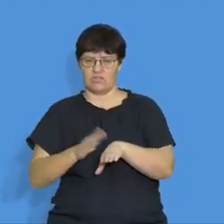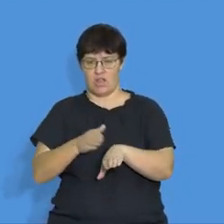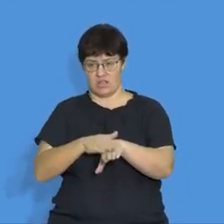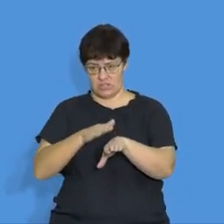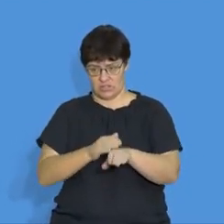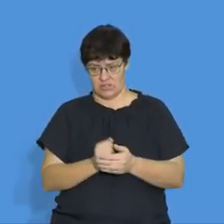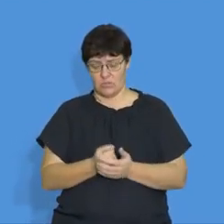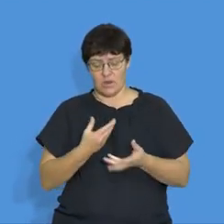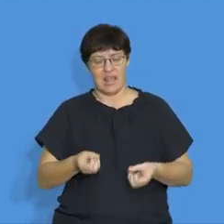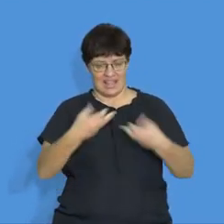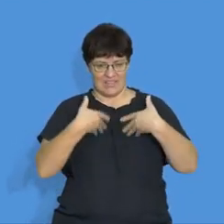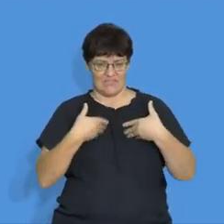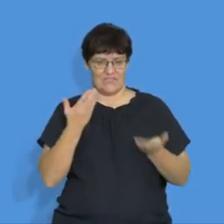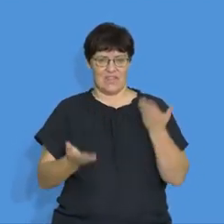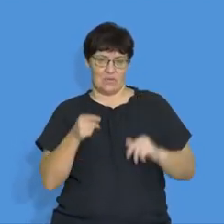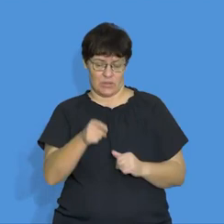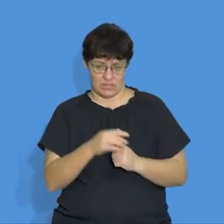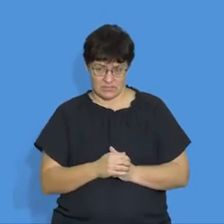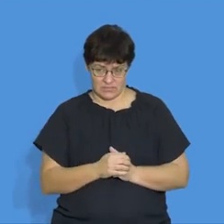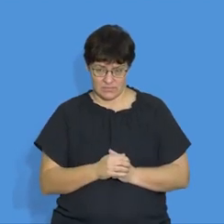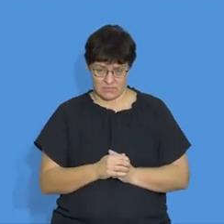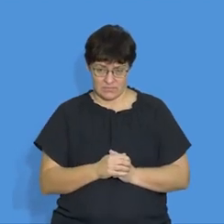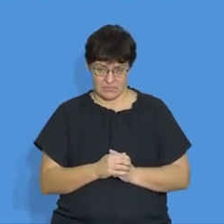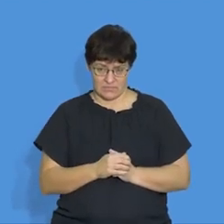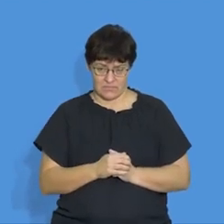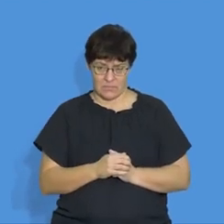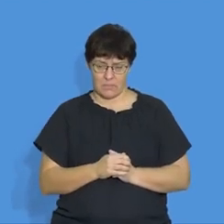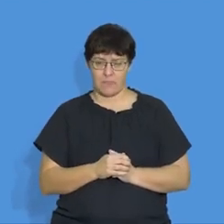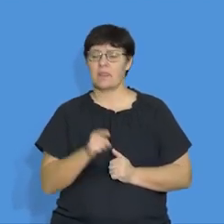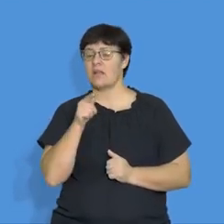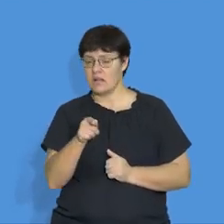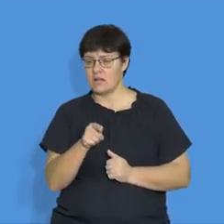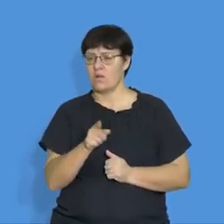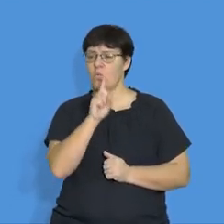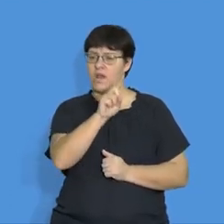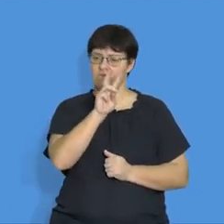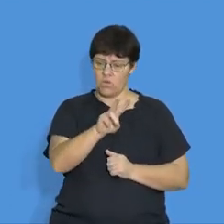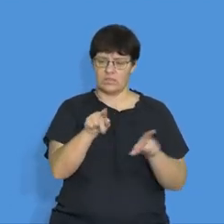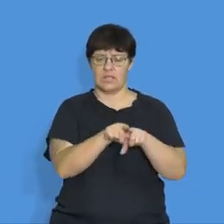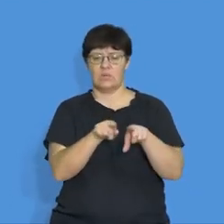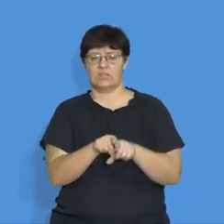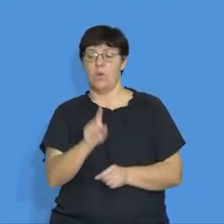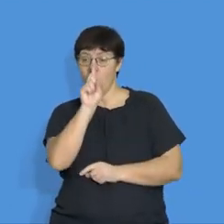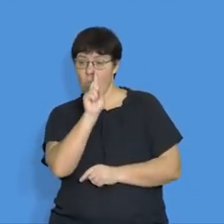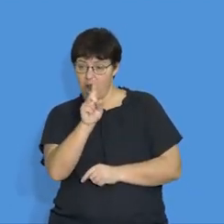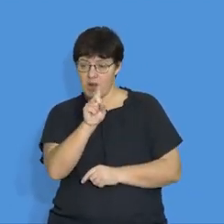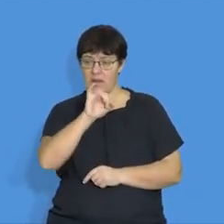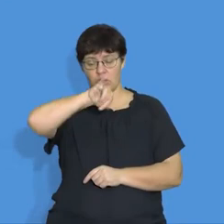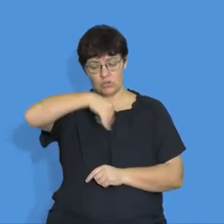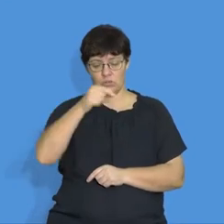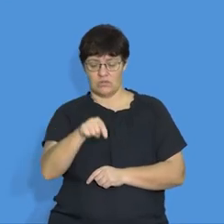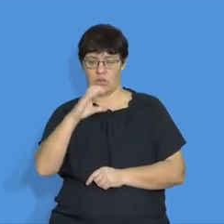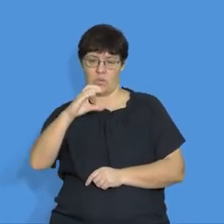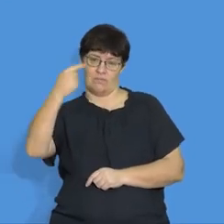gives us this, you know, mathematical equation to say a volt is equals to a joule per coulomb.